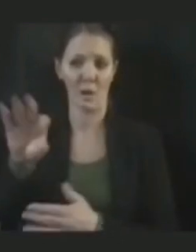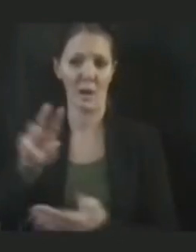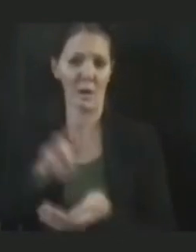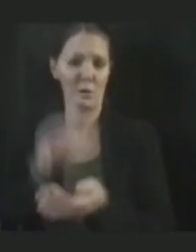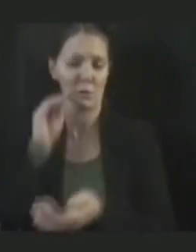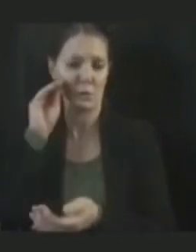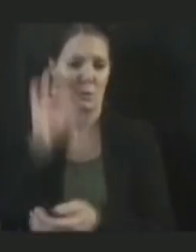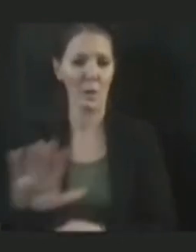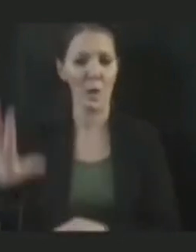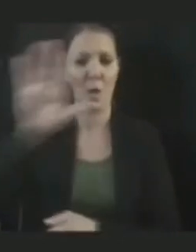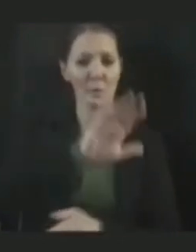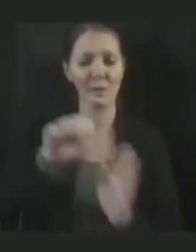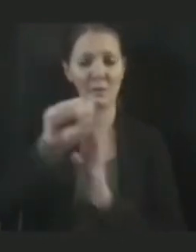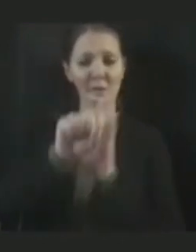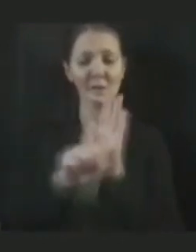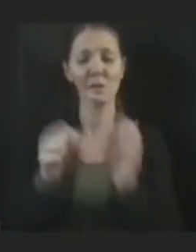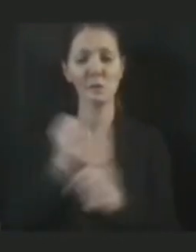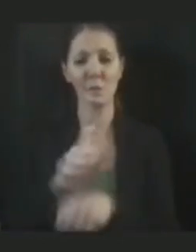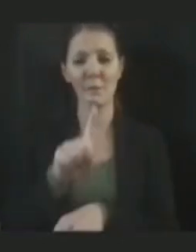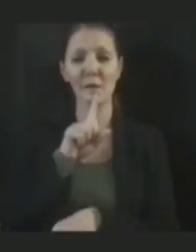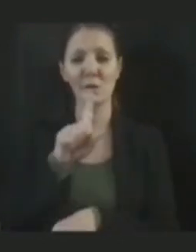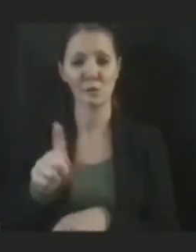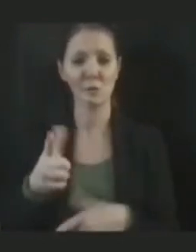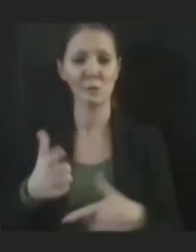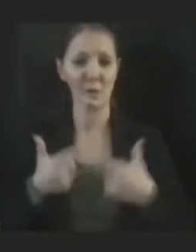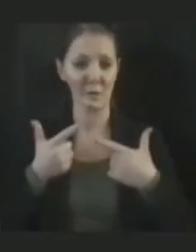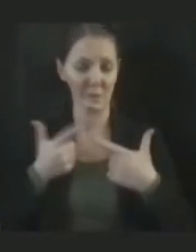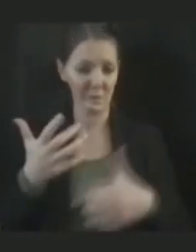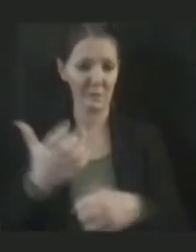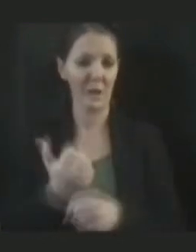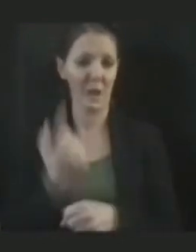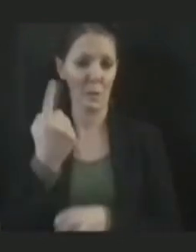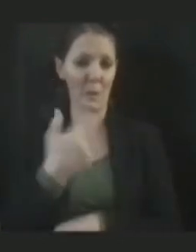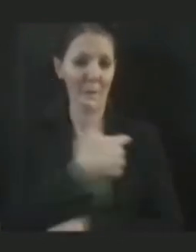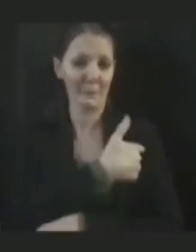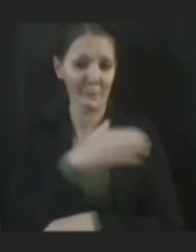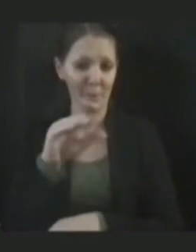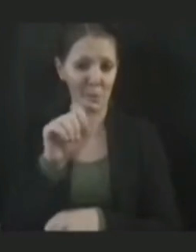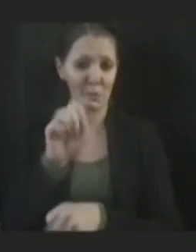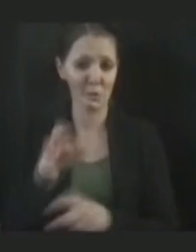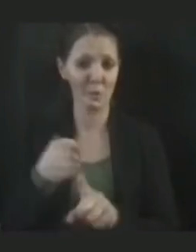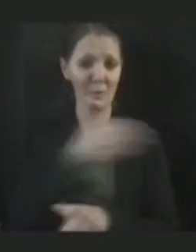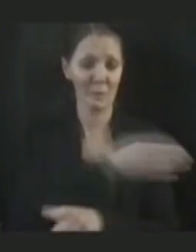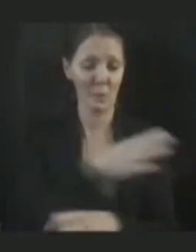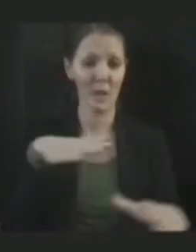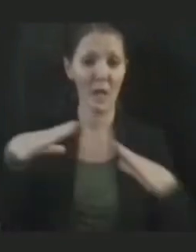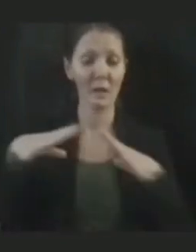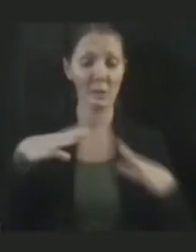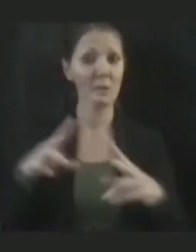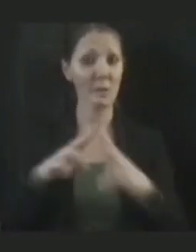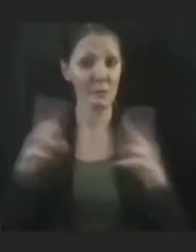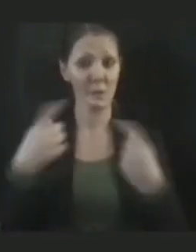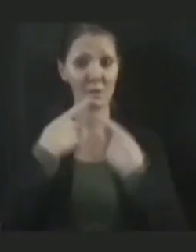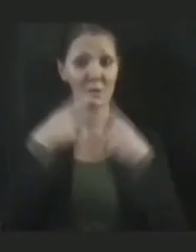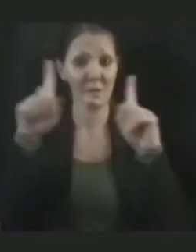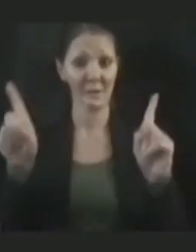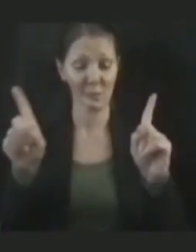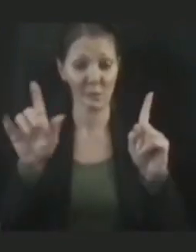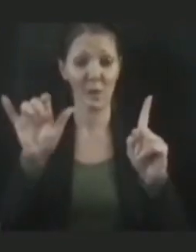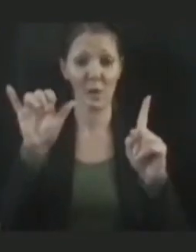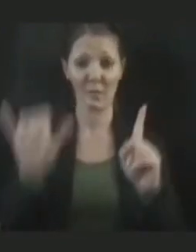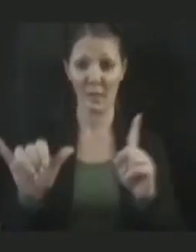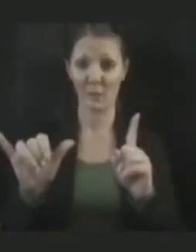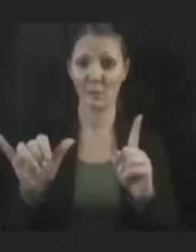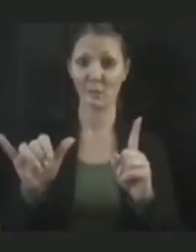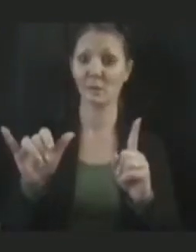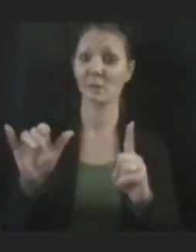that the residents received boosters, the long-term care residents received boosters before the holidays. It was very successful. And that was a combination of nursing